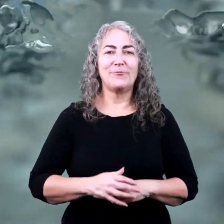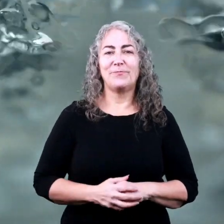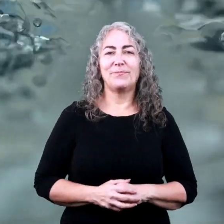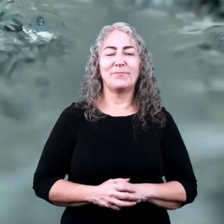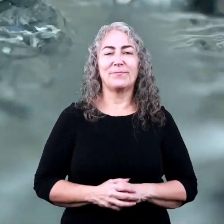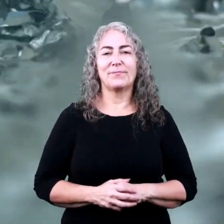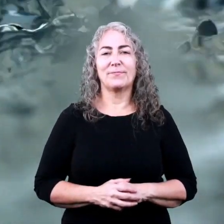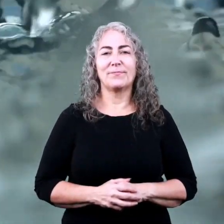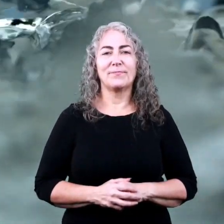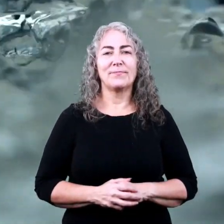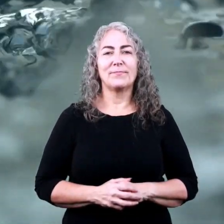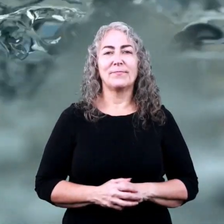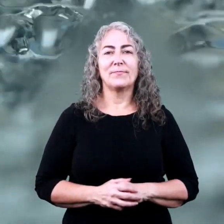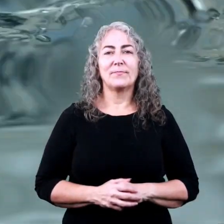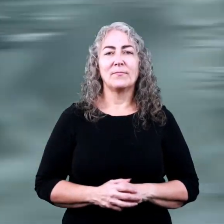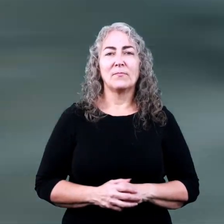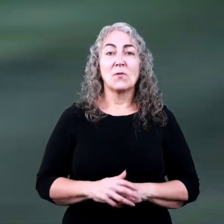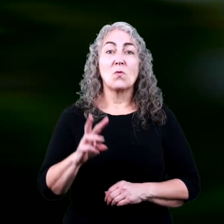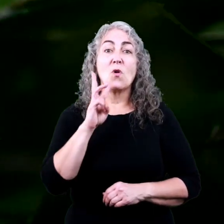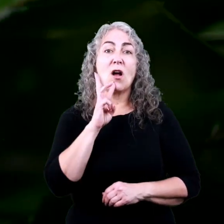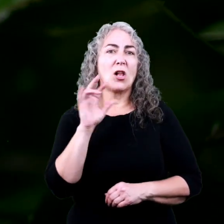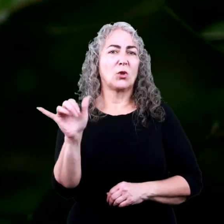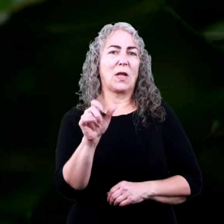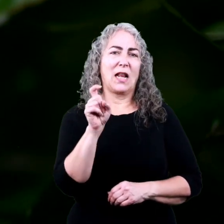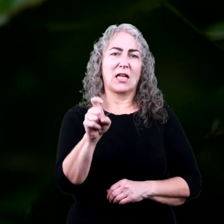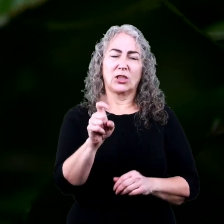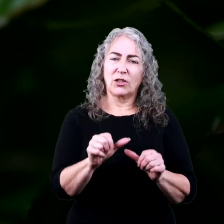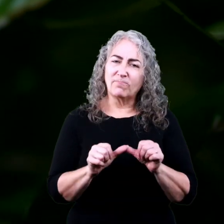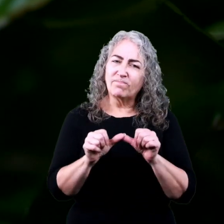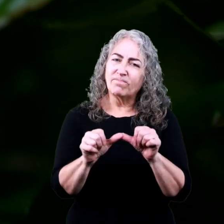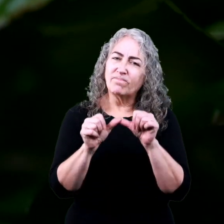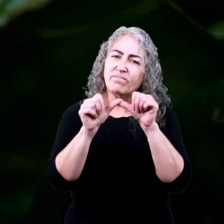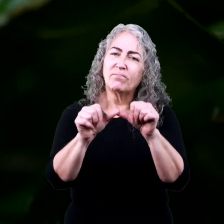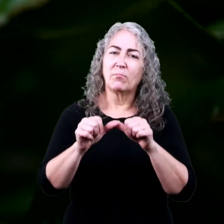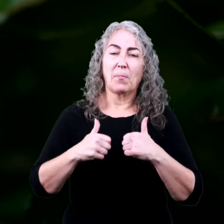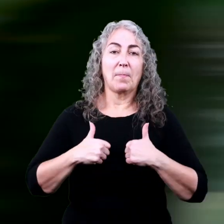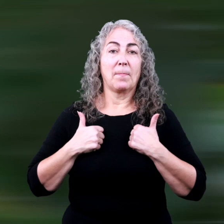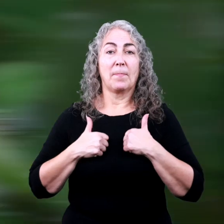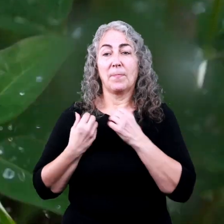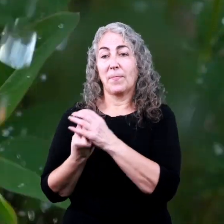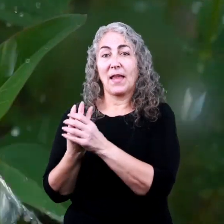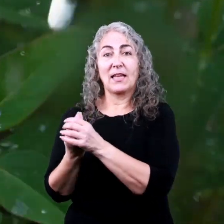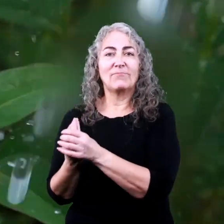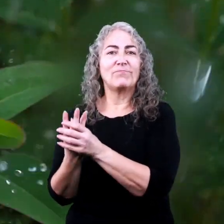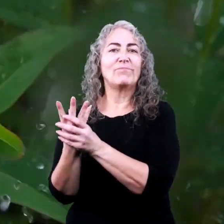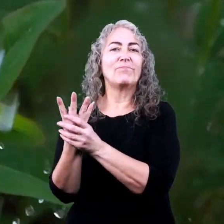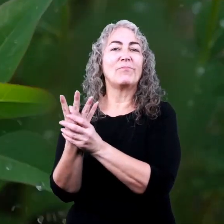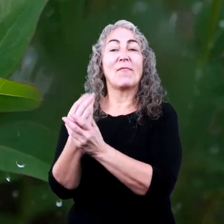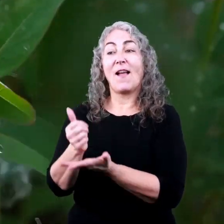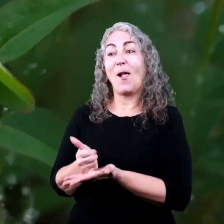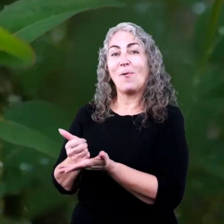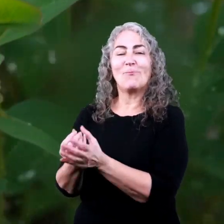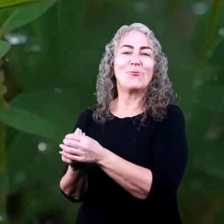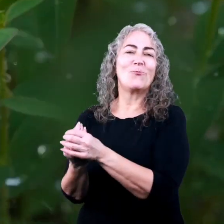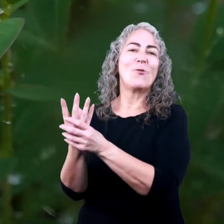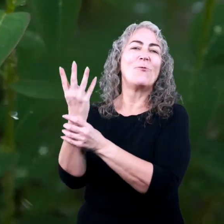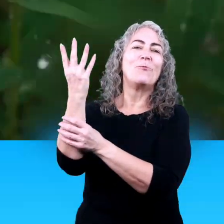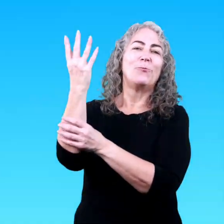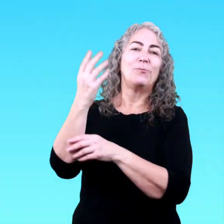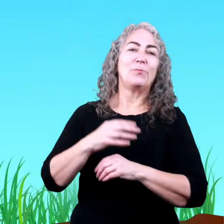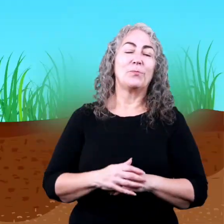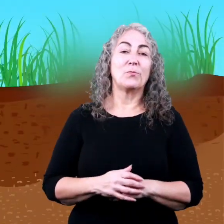good old friend, water. Which is also necessary to keep plants alive and help them to grow.